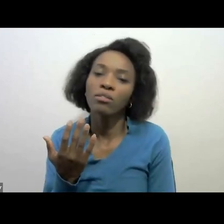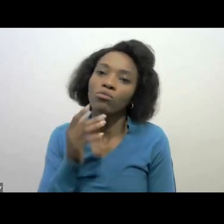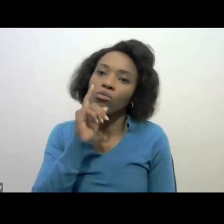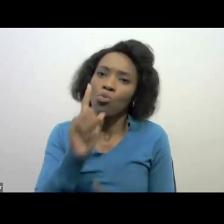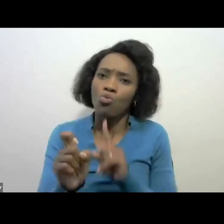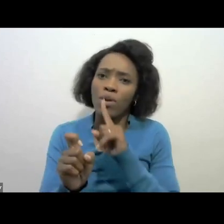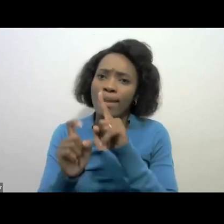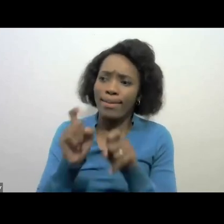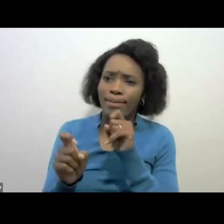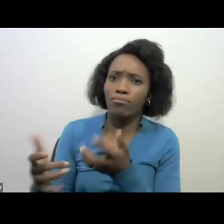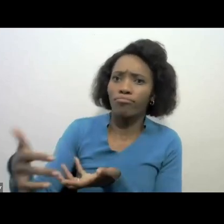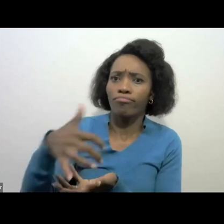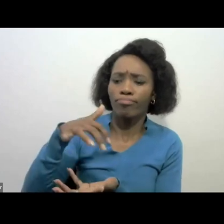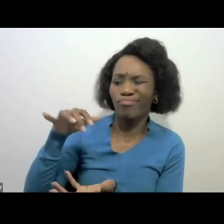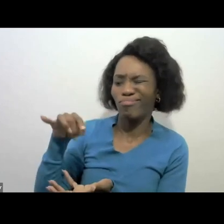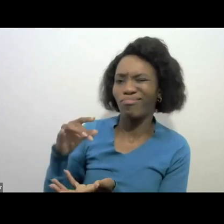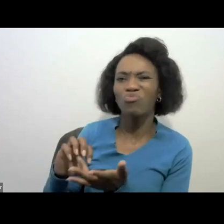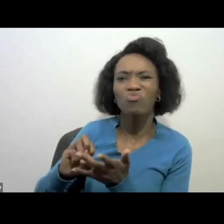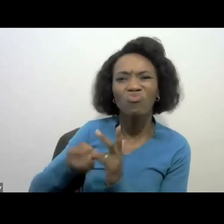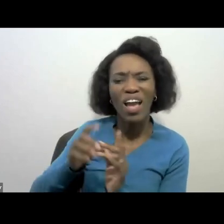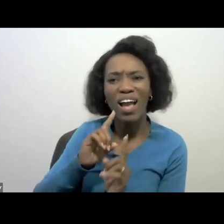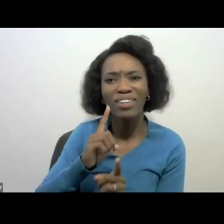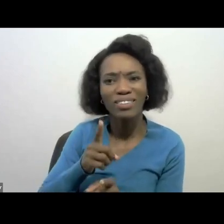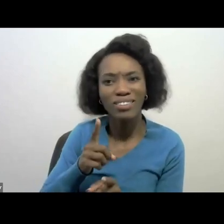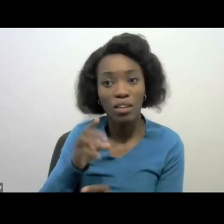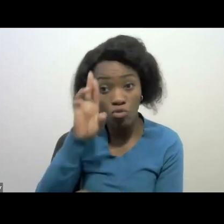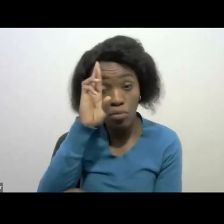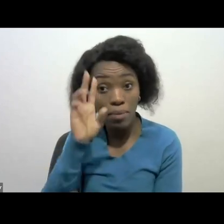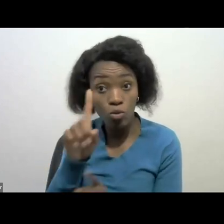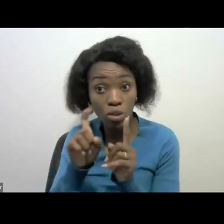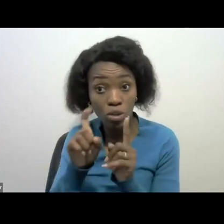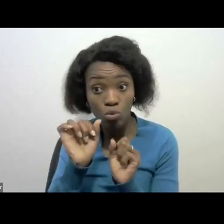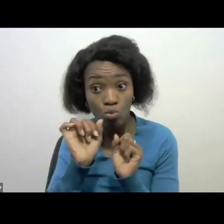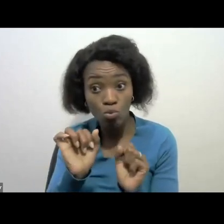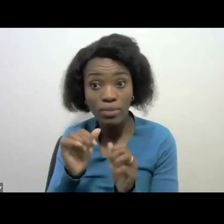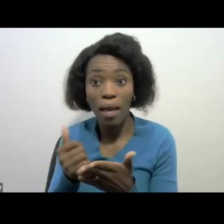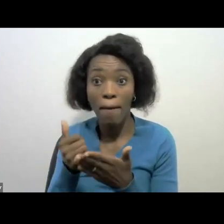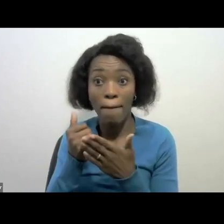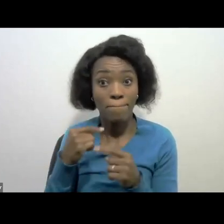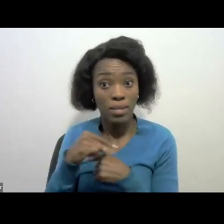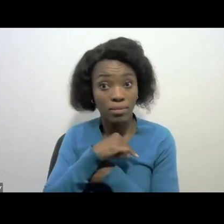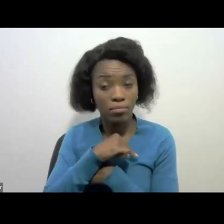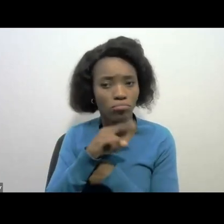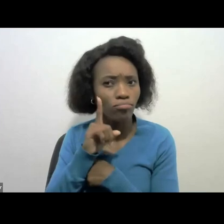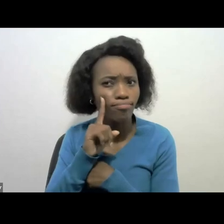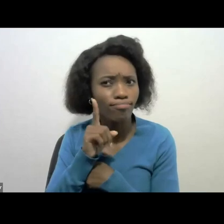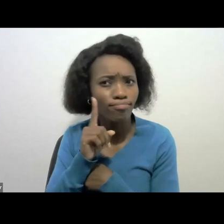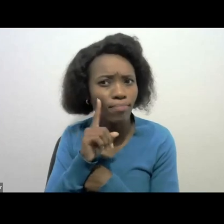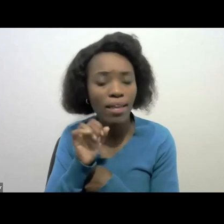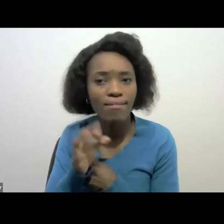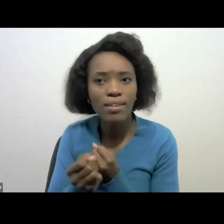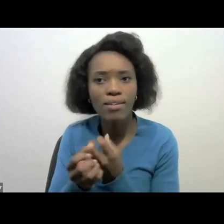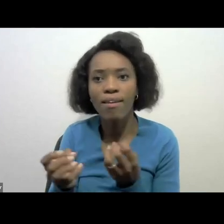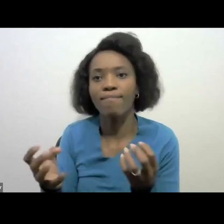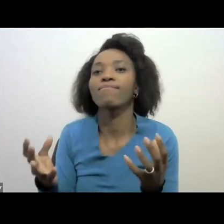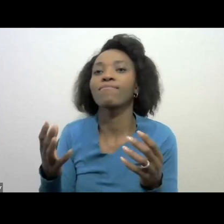received and try and respond to them remember your question help us to test if we are providing you with enough clarity